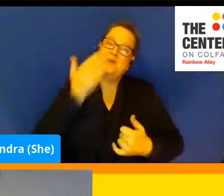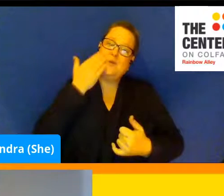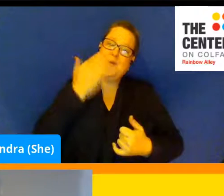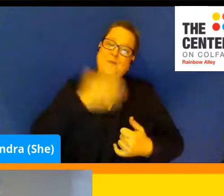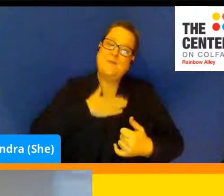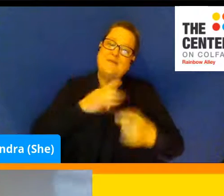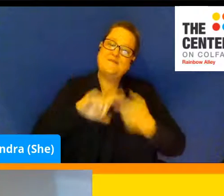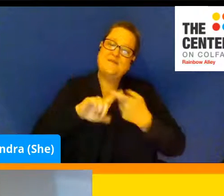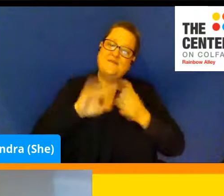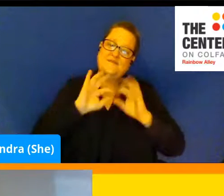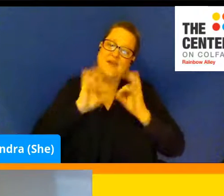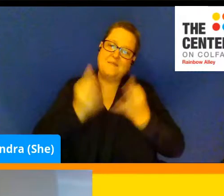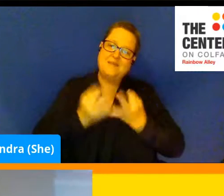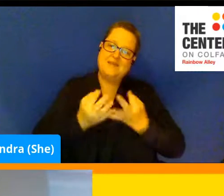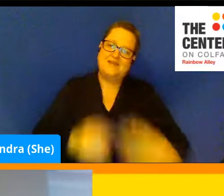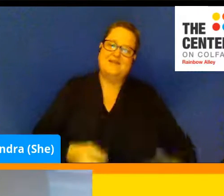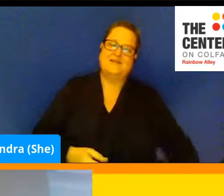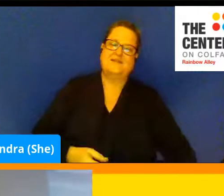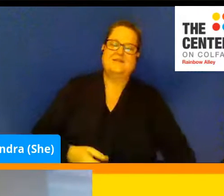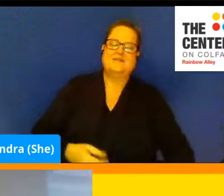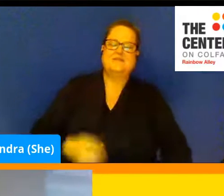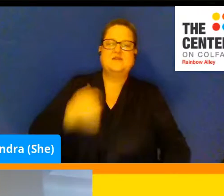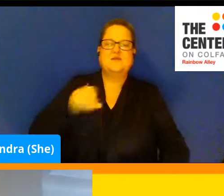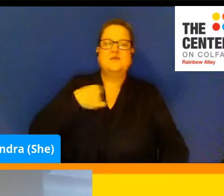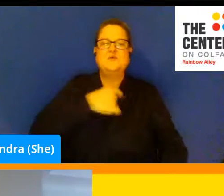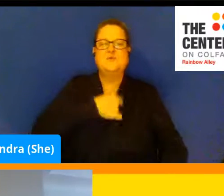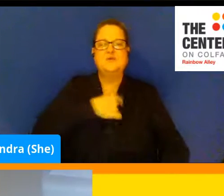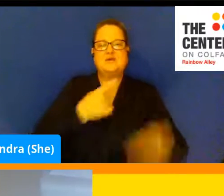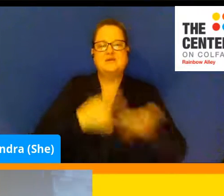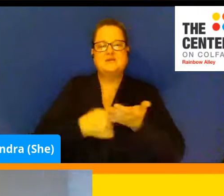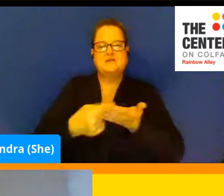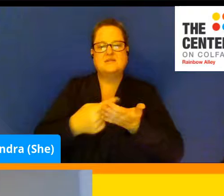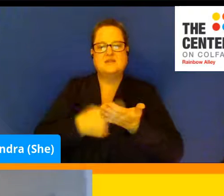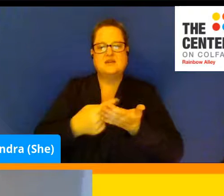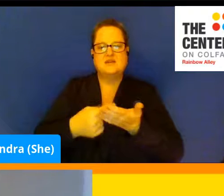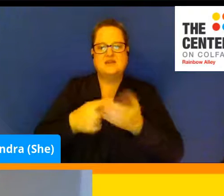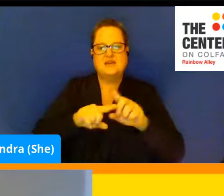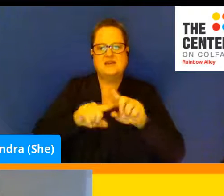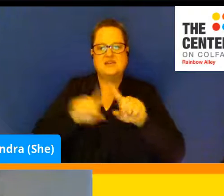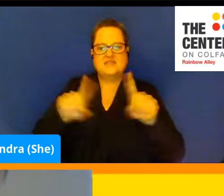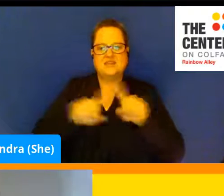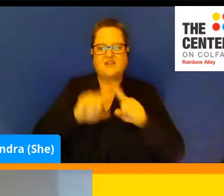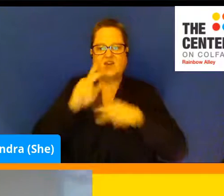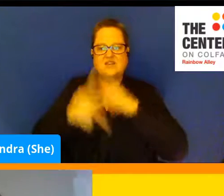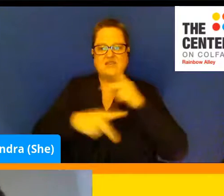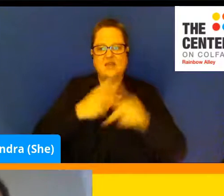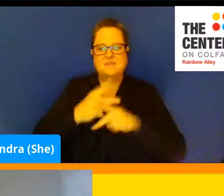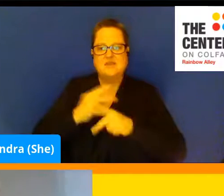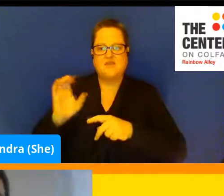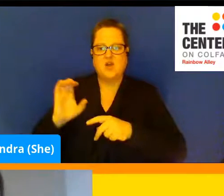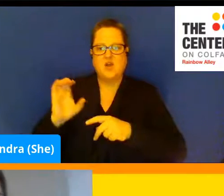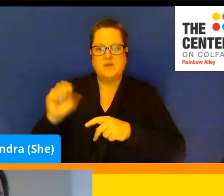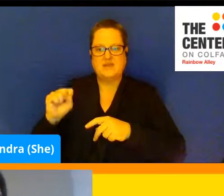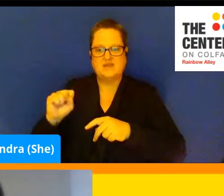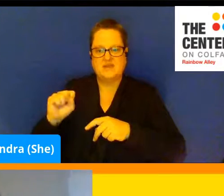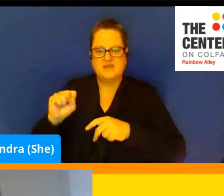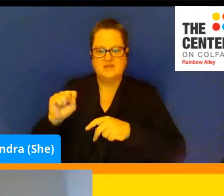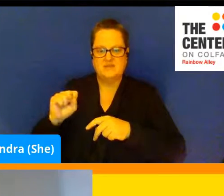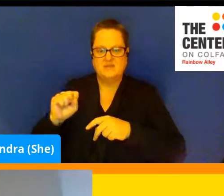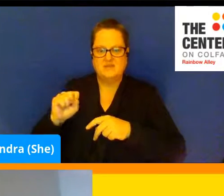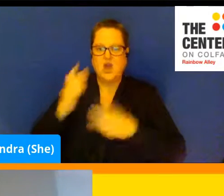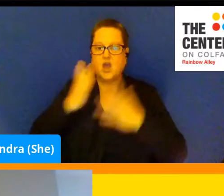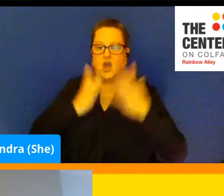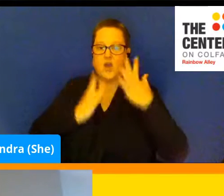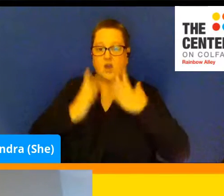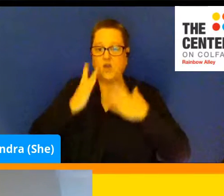So I thought that we would talk about different kinds of coping skills and coping strategies and what you do